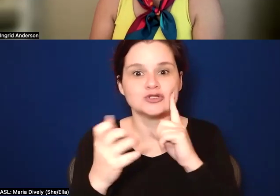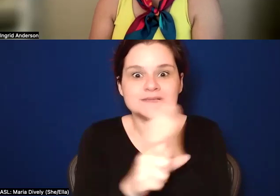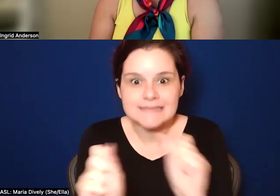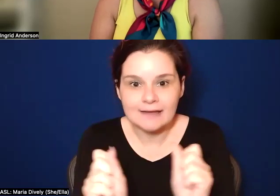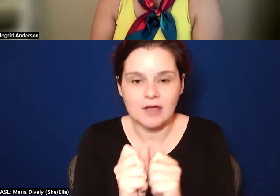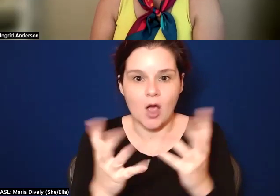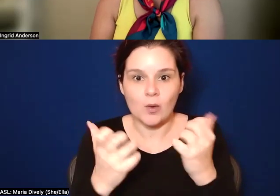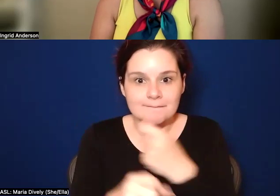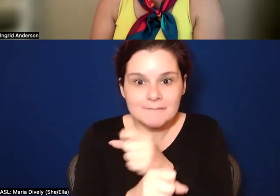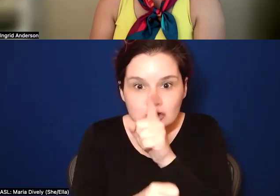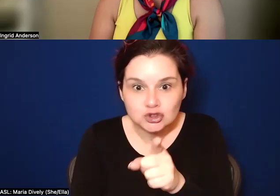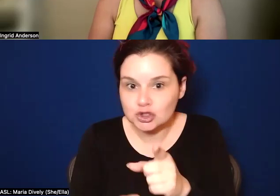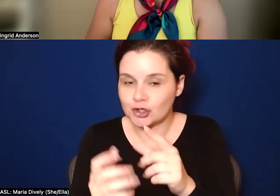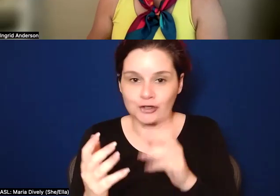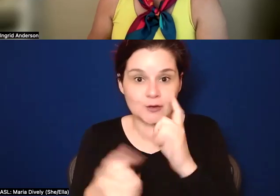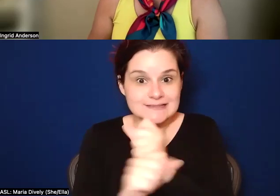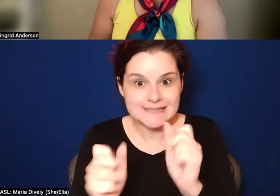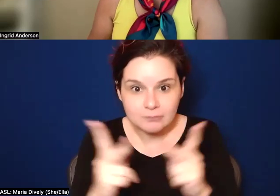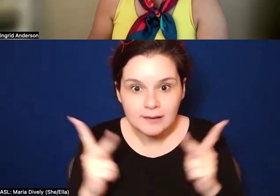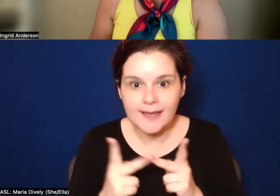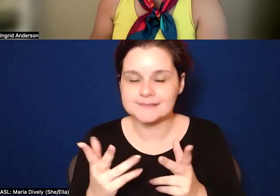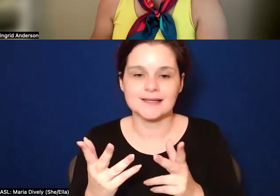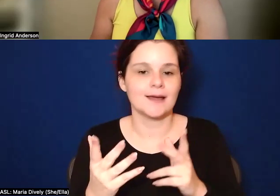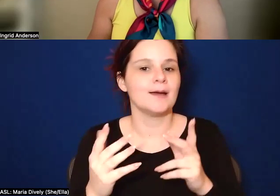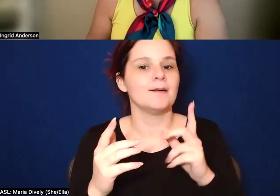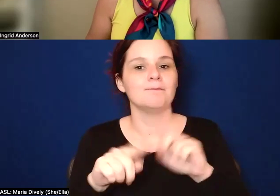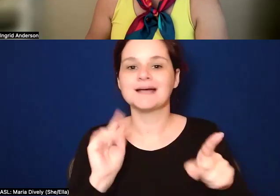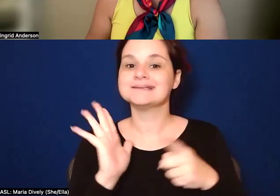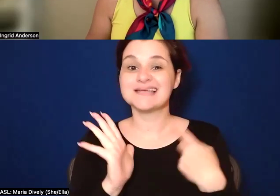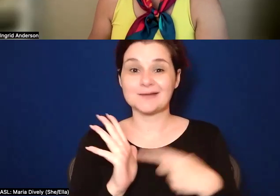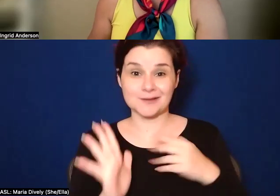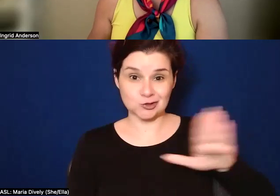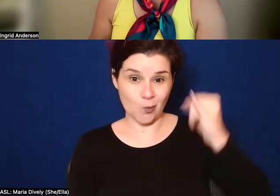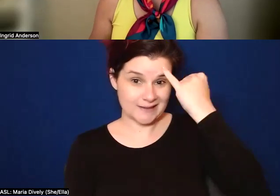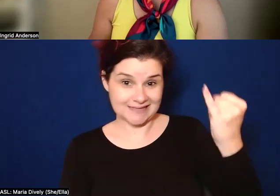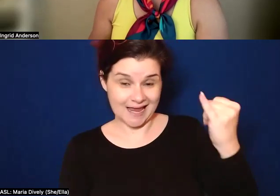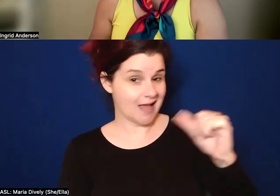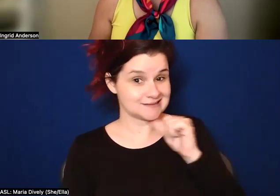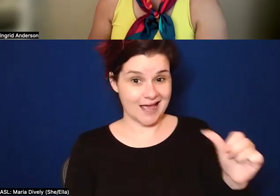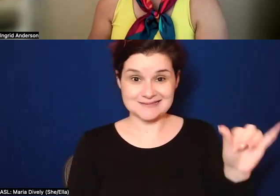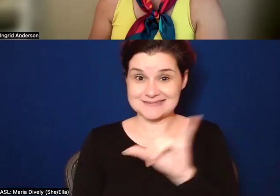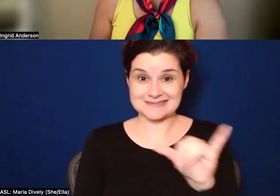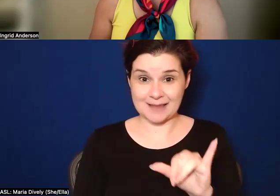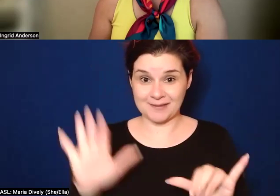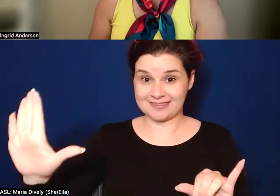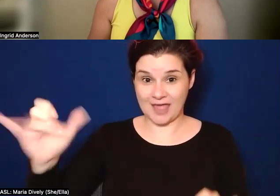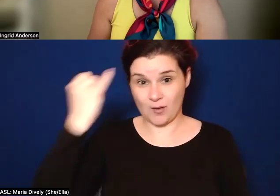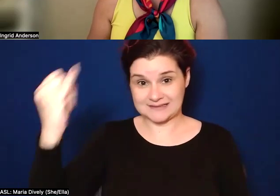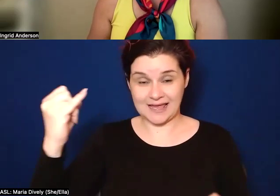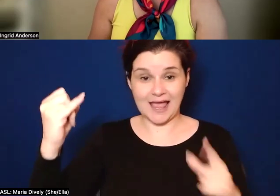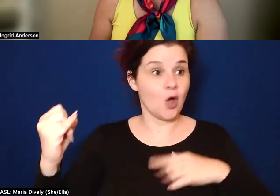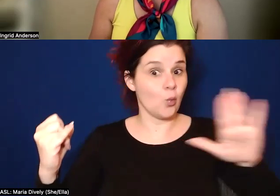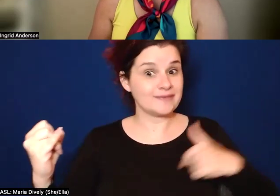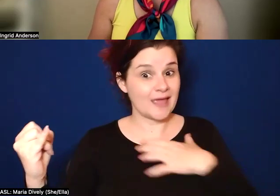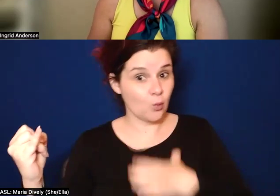I just want to make sure you you're in a safe place, but then sometimes your idea isn't the same as their idea or your wish isn't the same as their